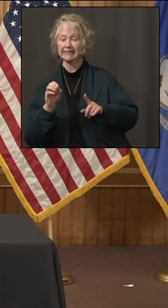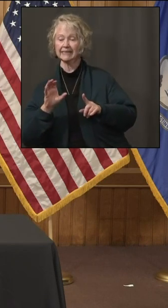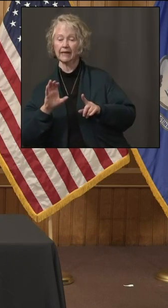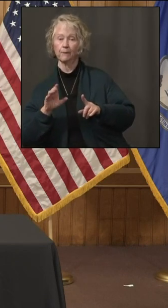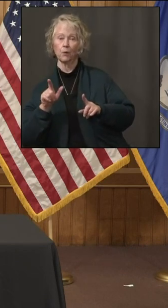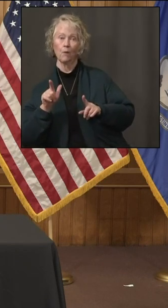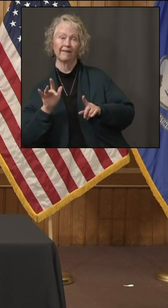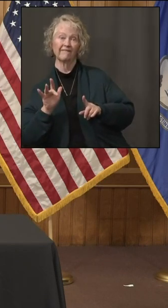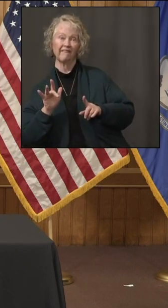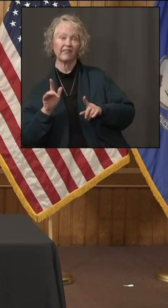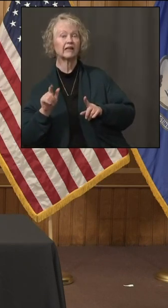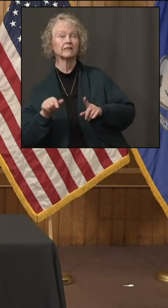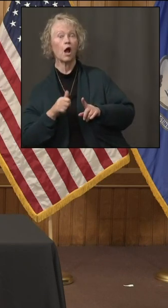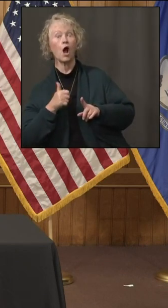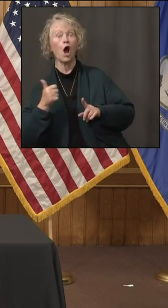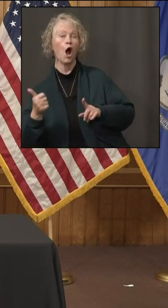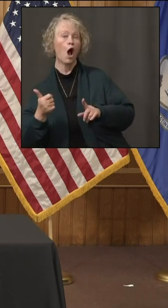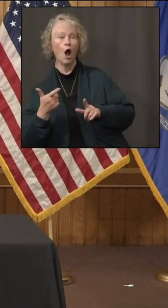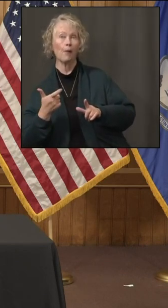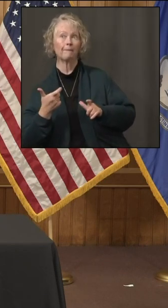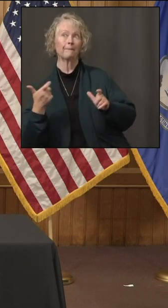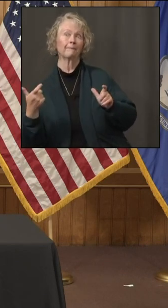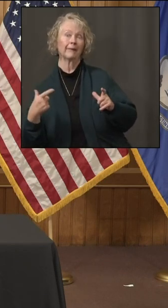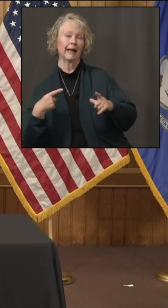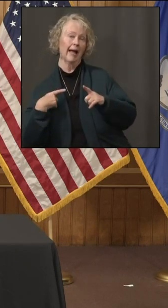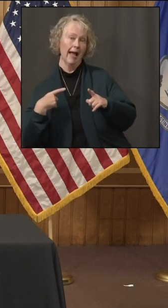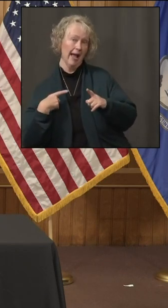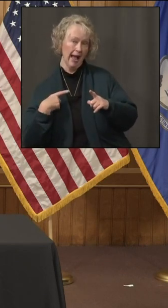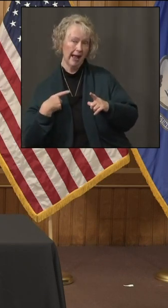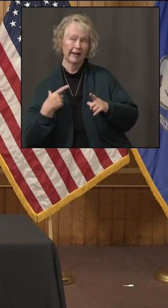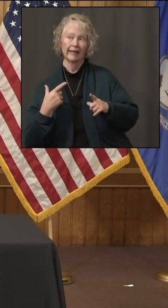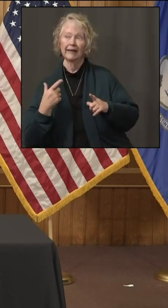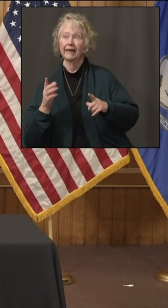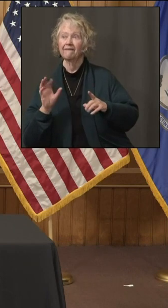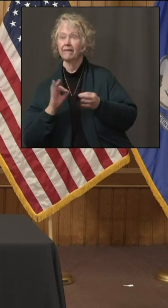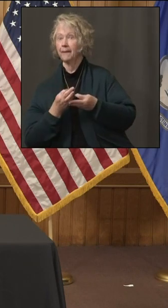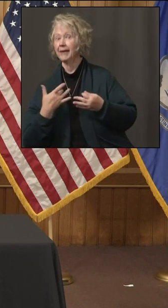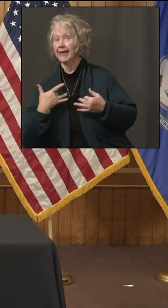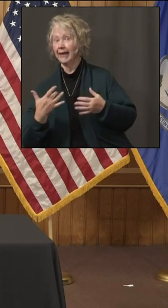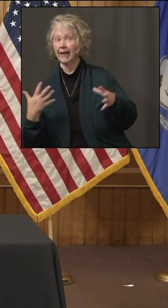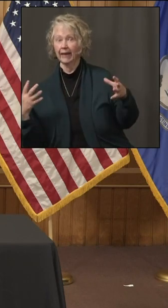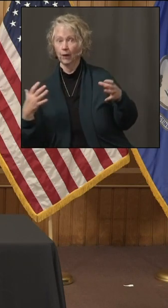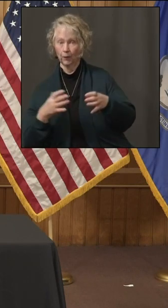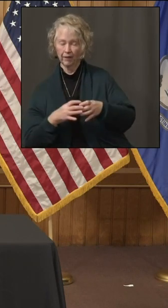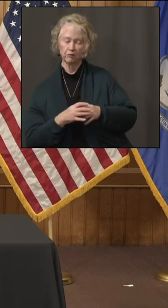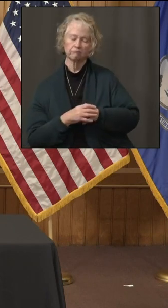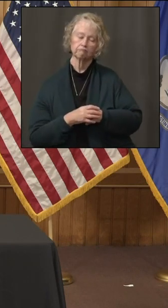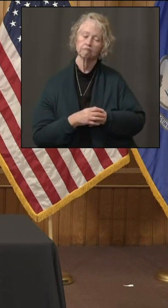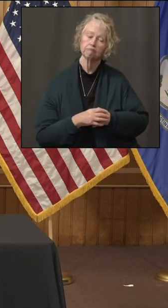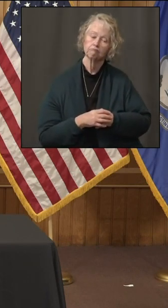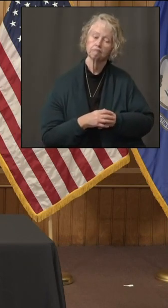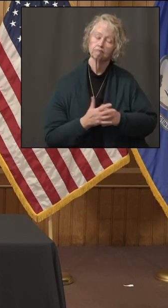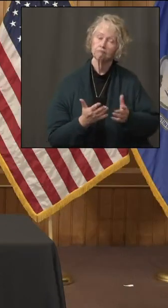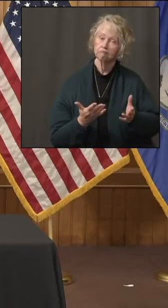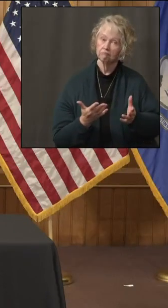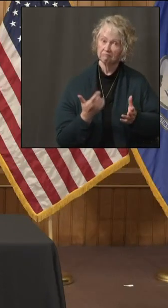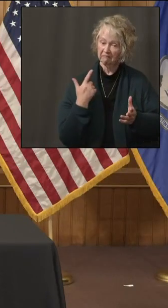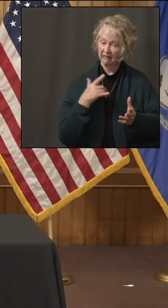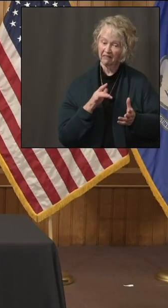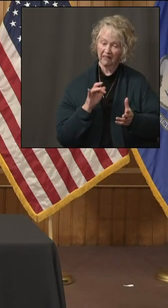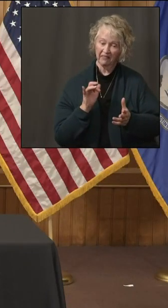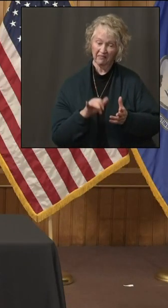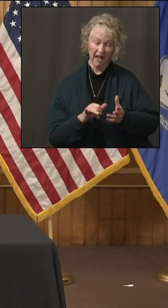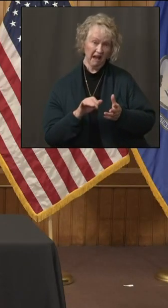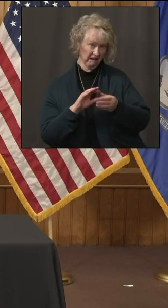holiday gathering that tends to bring families together. What are the possibilities of this 10